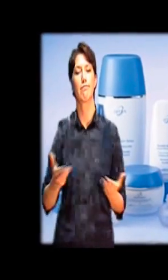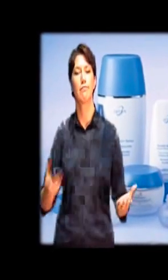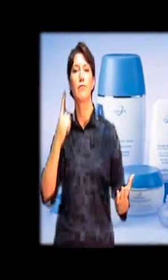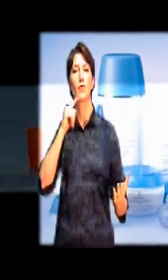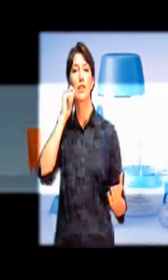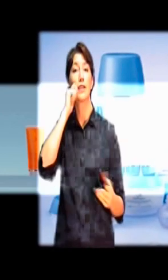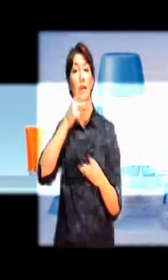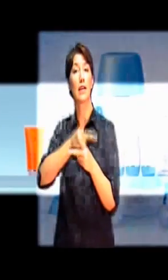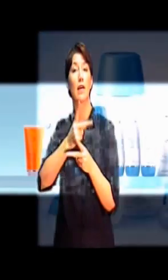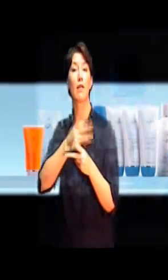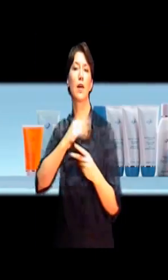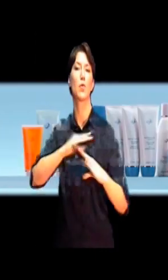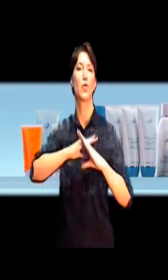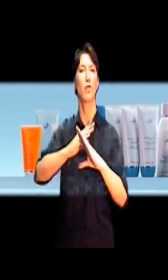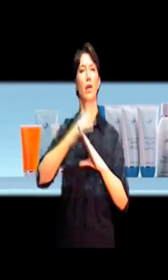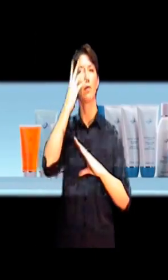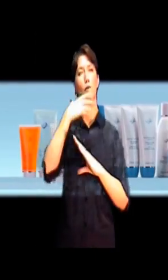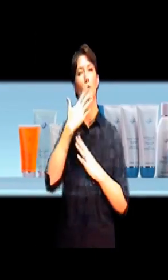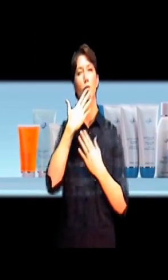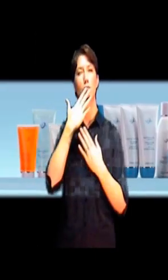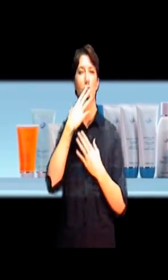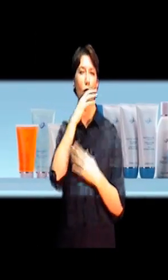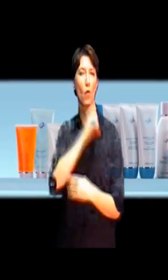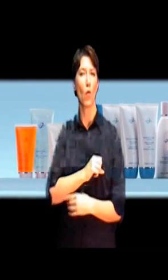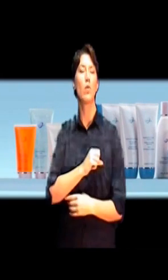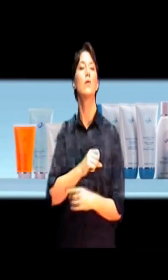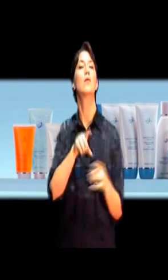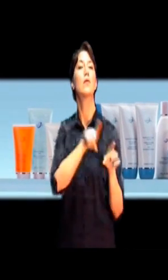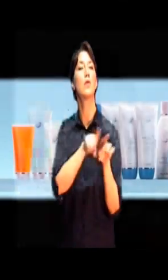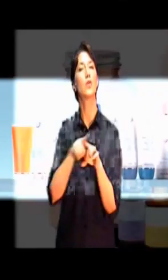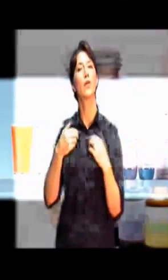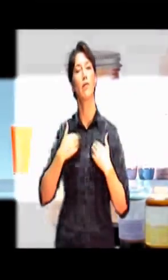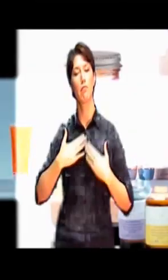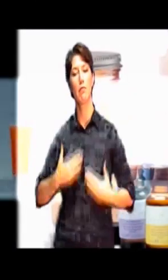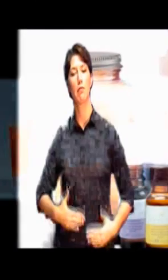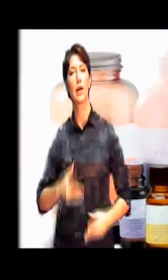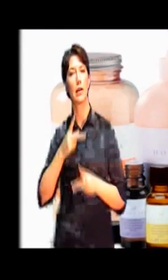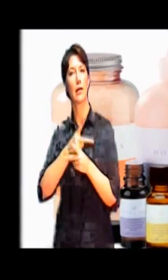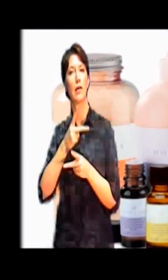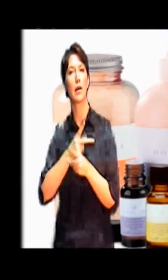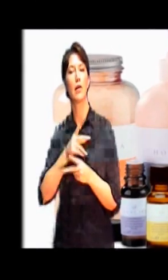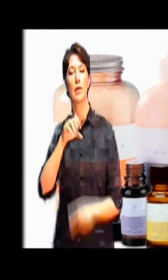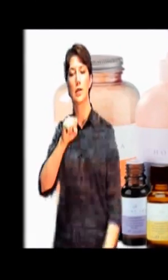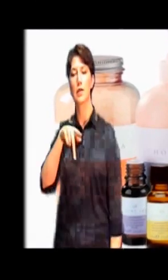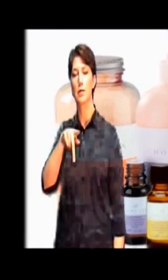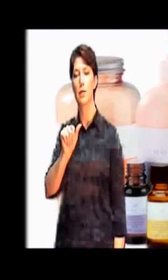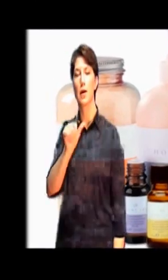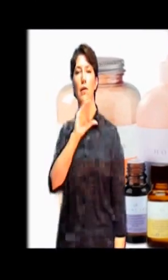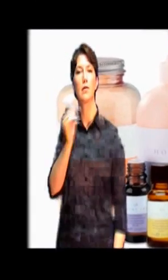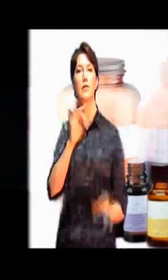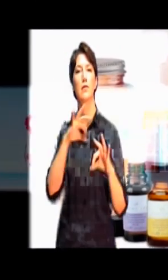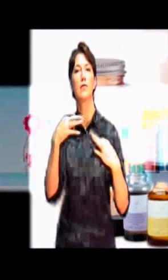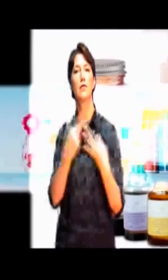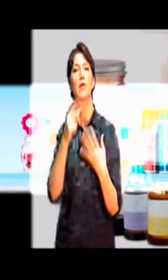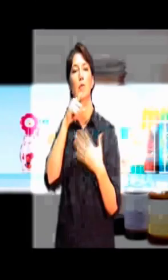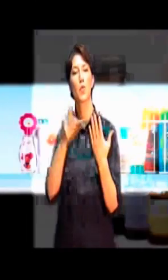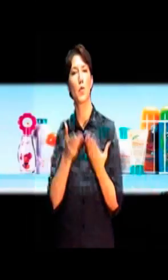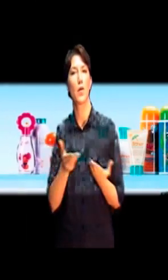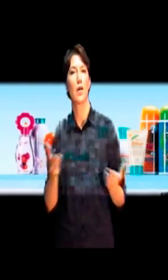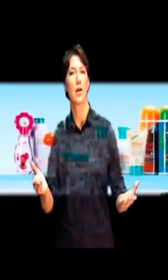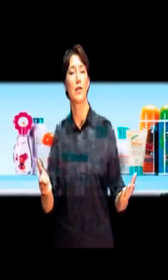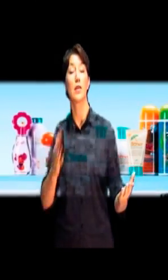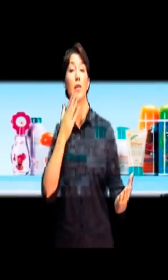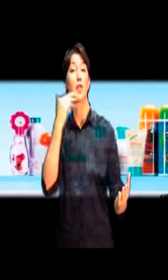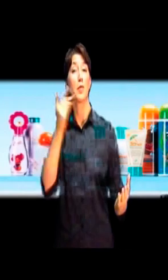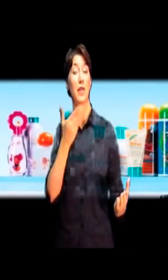cutting edge for anti-aging. We also offer body care, spa and family products and the best part of Jaffra selling